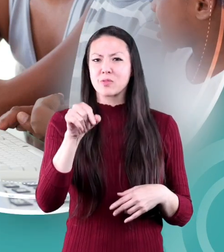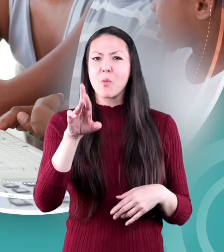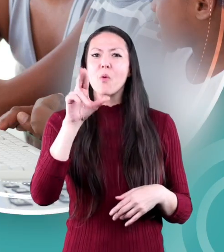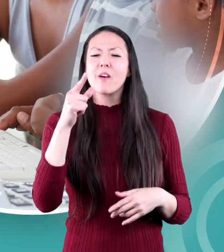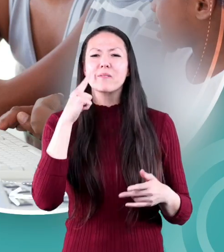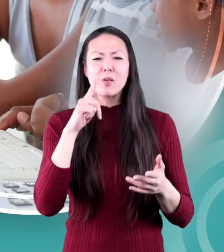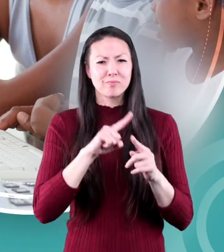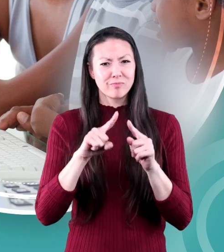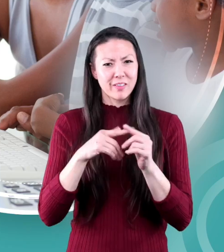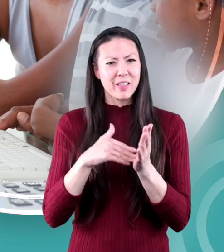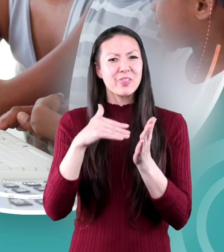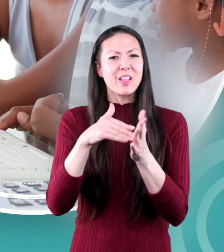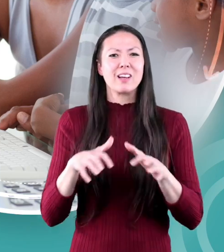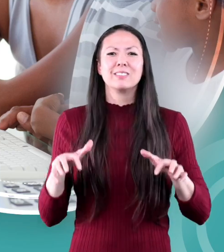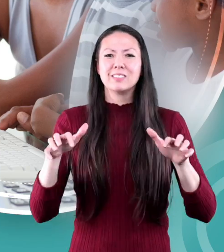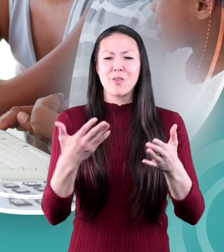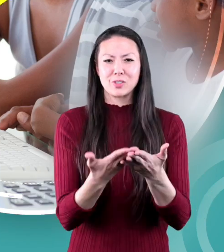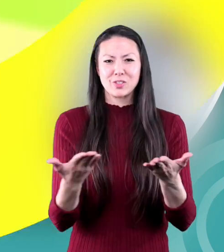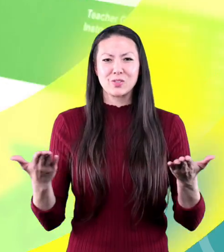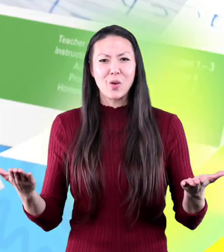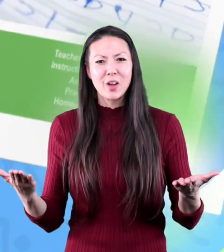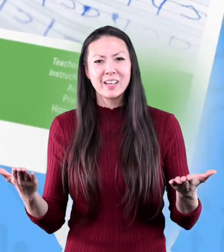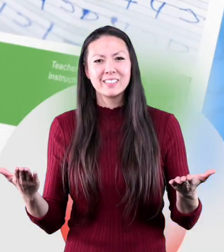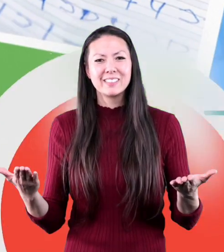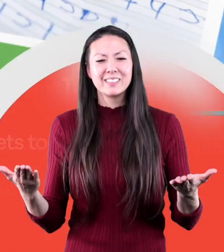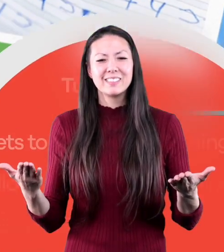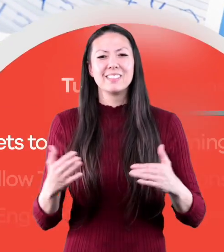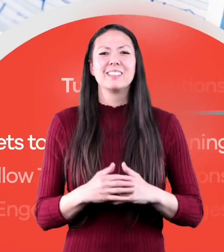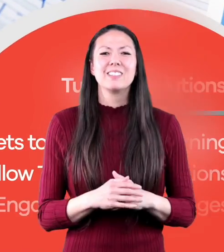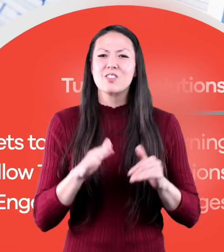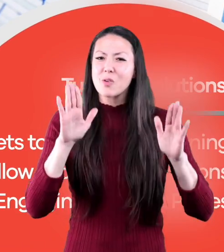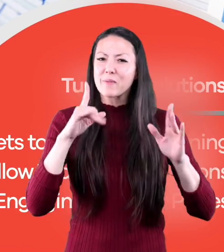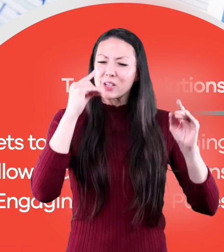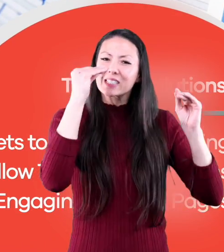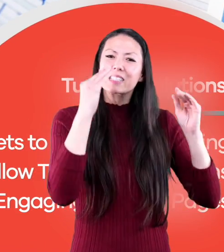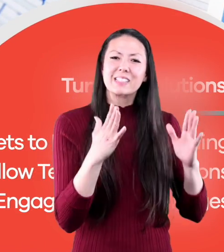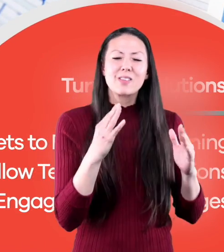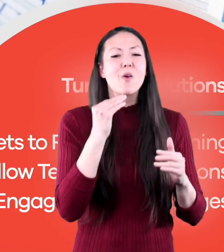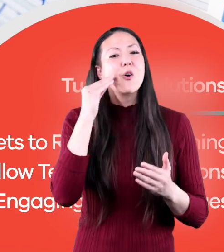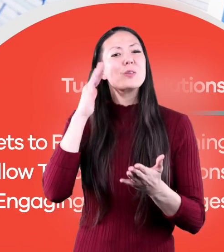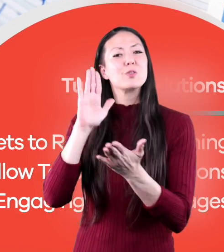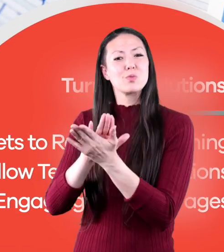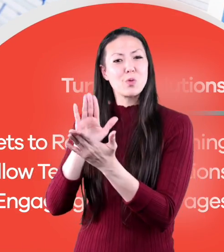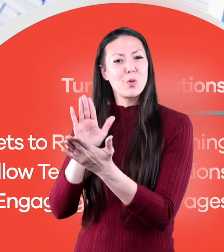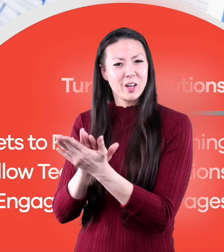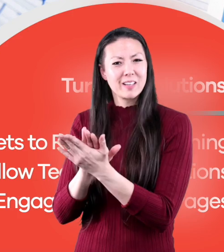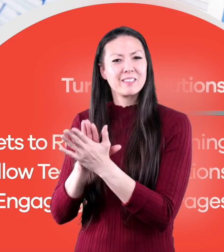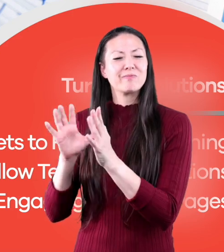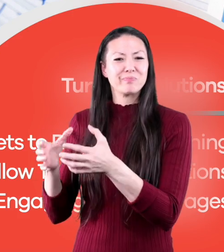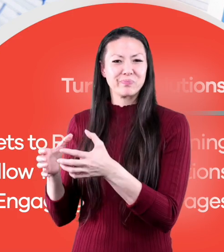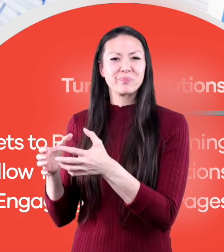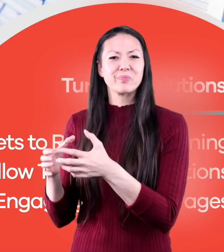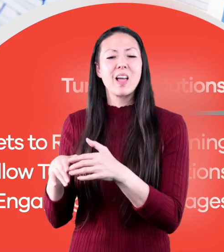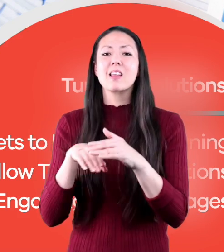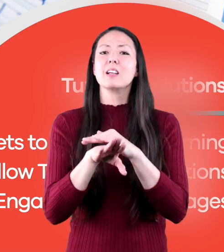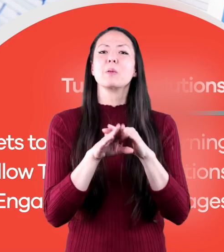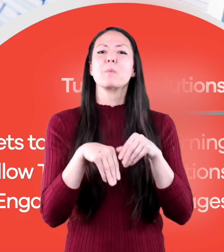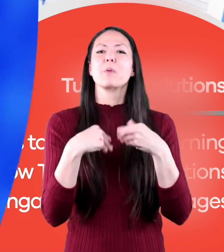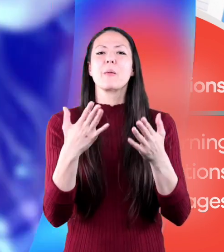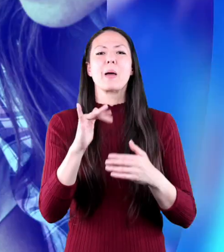for thousands of free resources and turnkey solutions for teachers and homeschoolers.